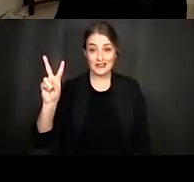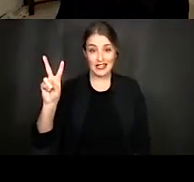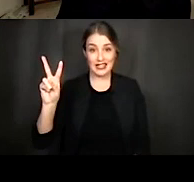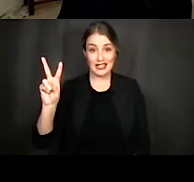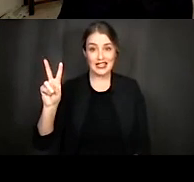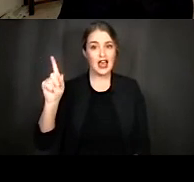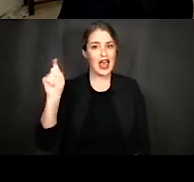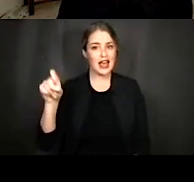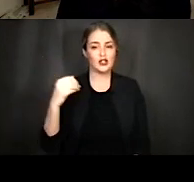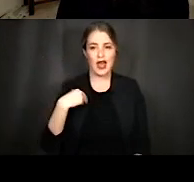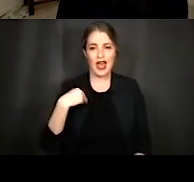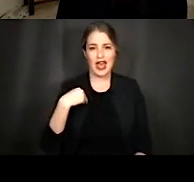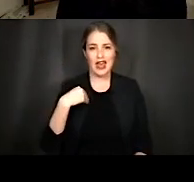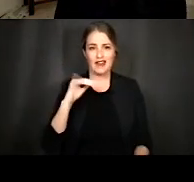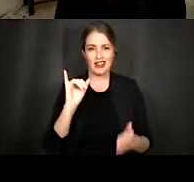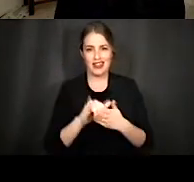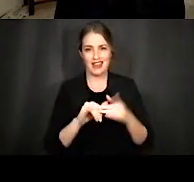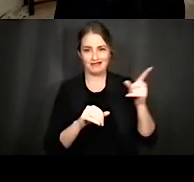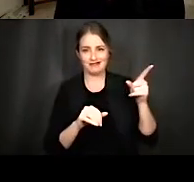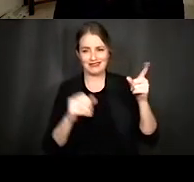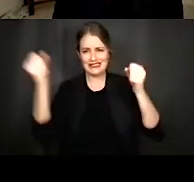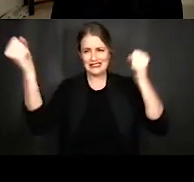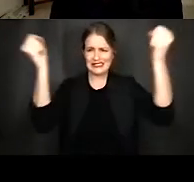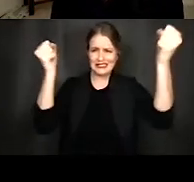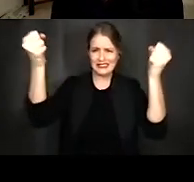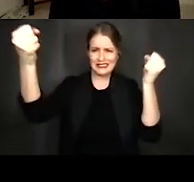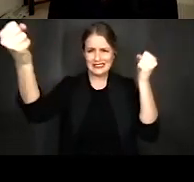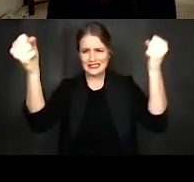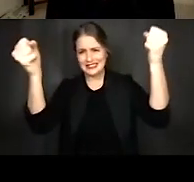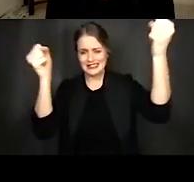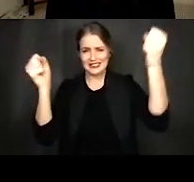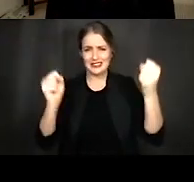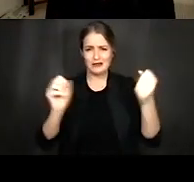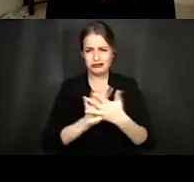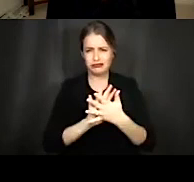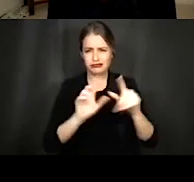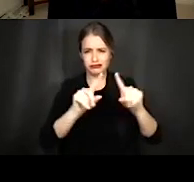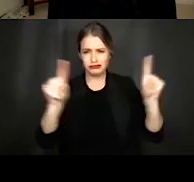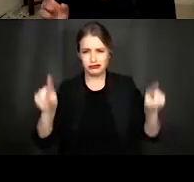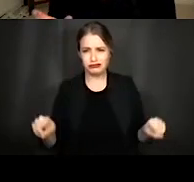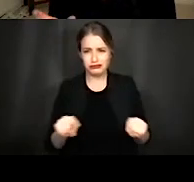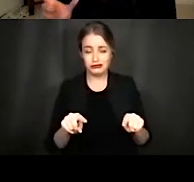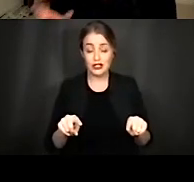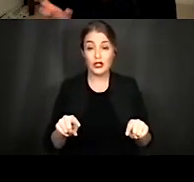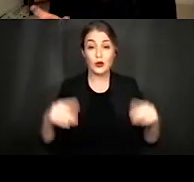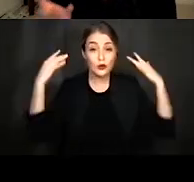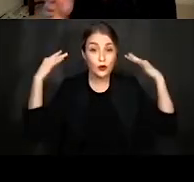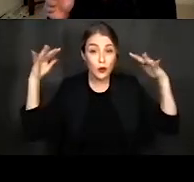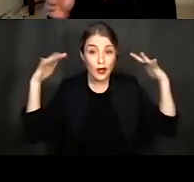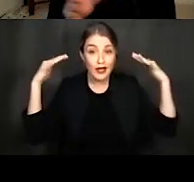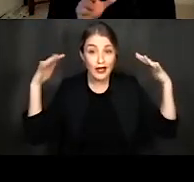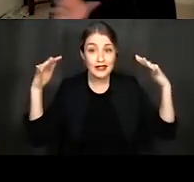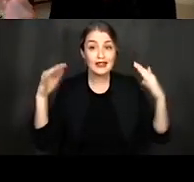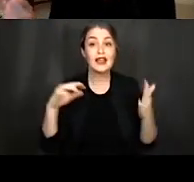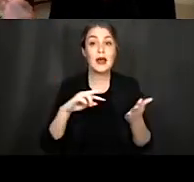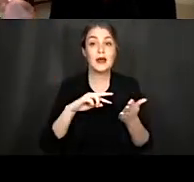antenna and a cathode ray tube. In that case, pure noise was directly equatable to